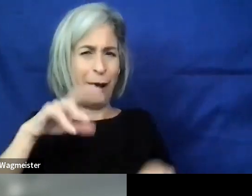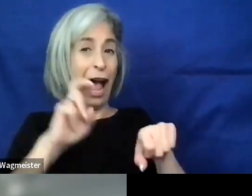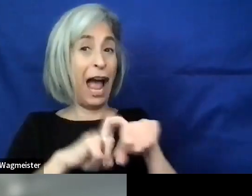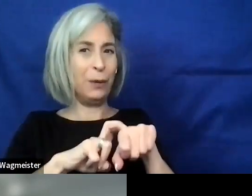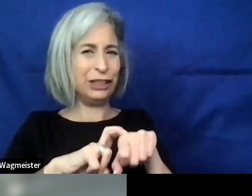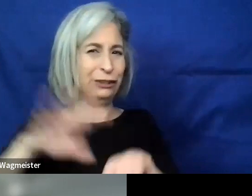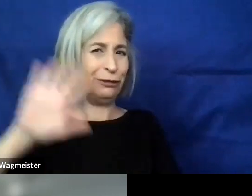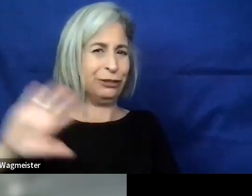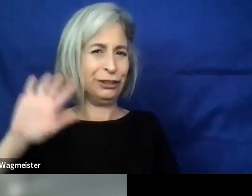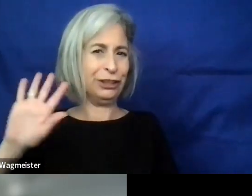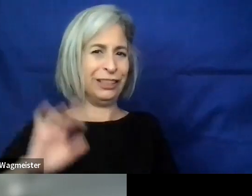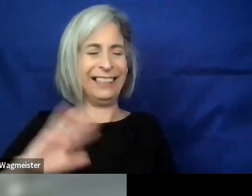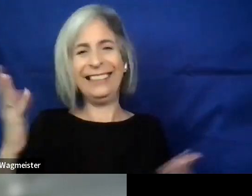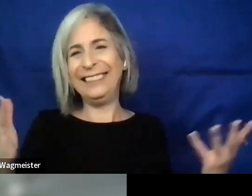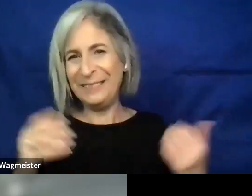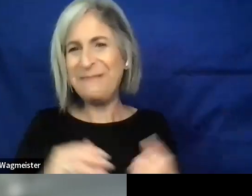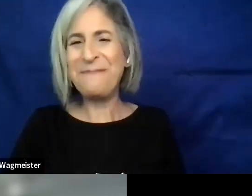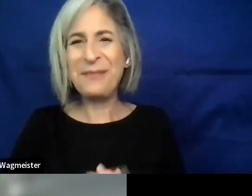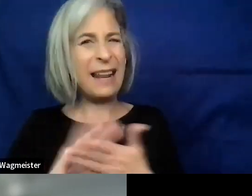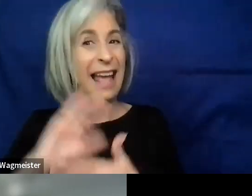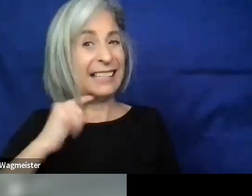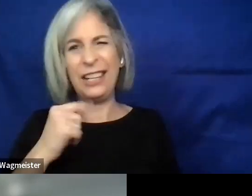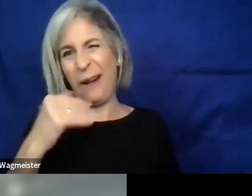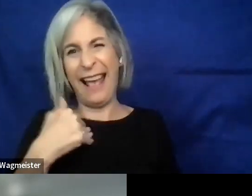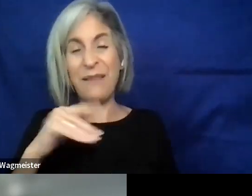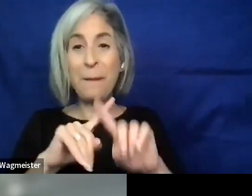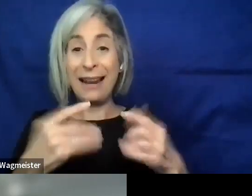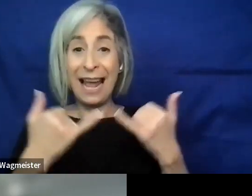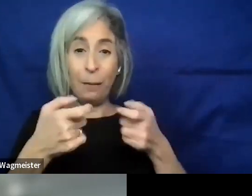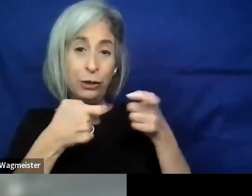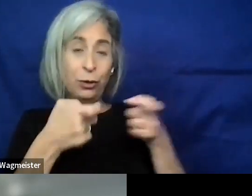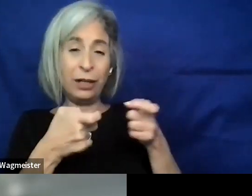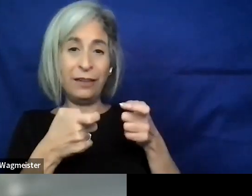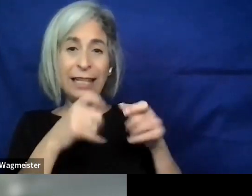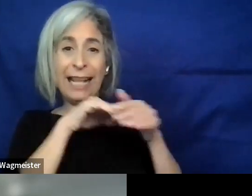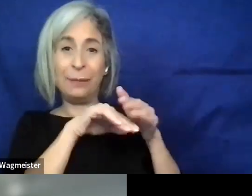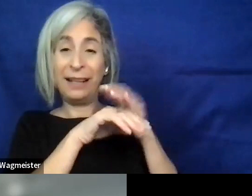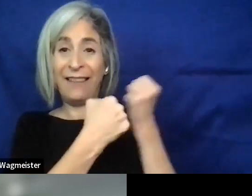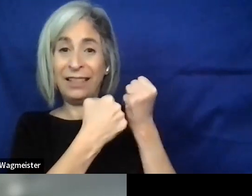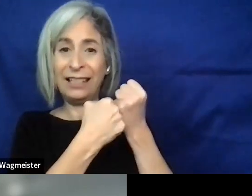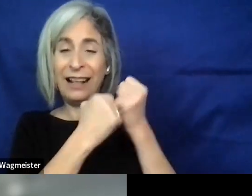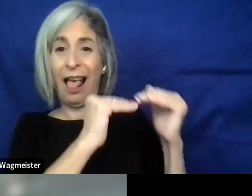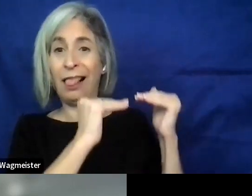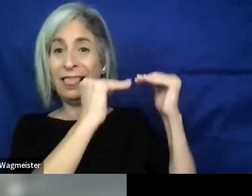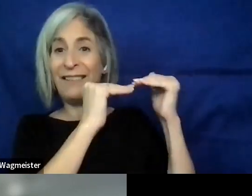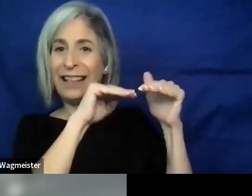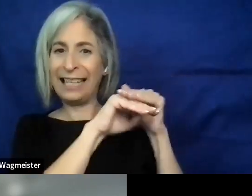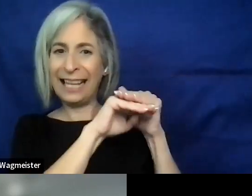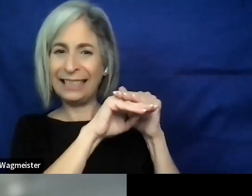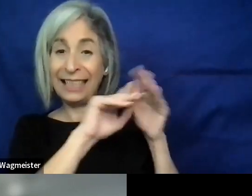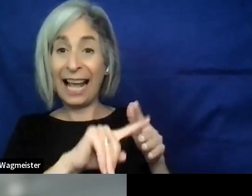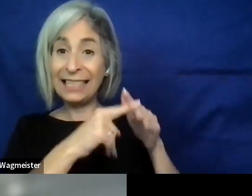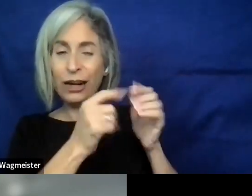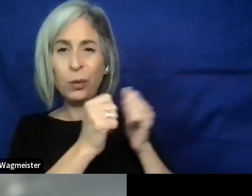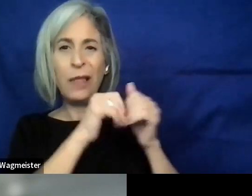don't have the bro. I'm so sorry. So right now, I am the director of accessibility advocacy at Level Access. Got started in